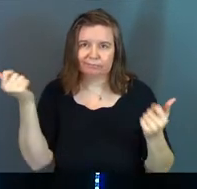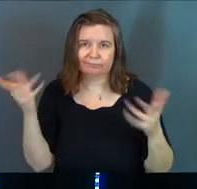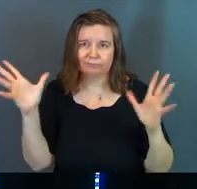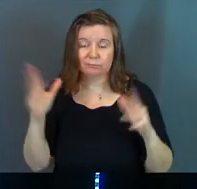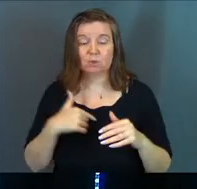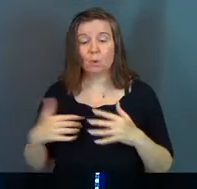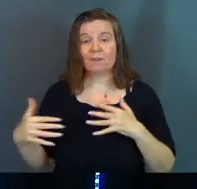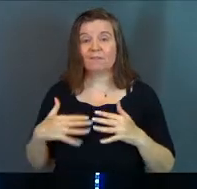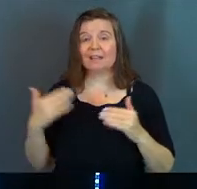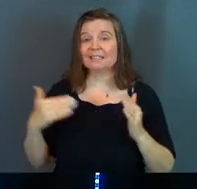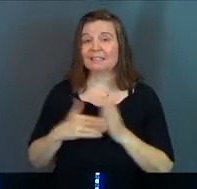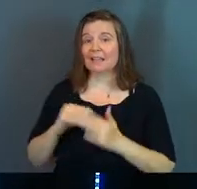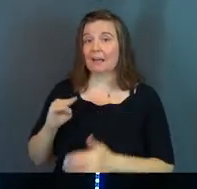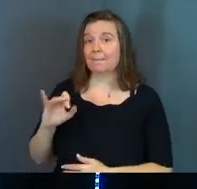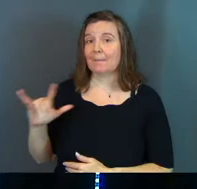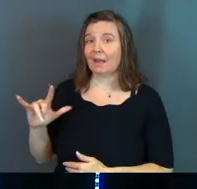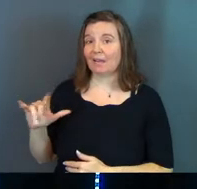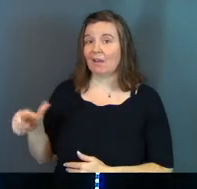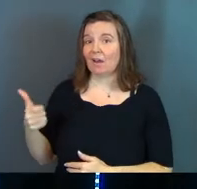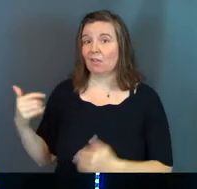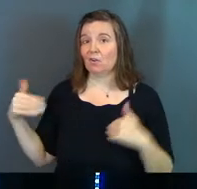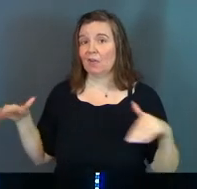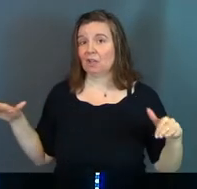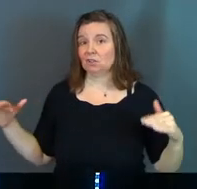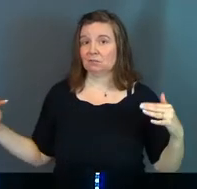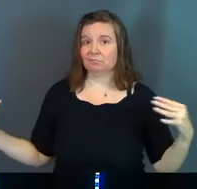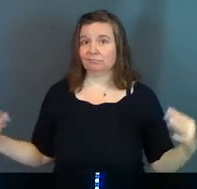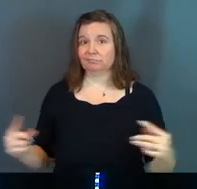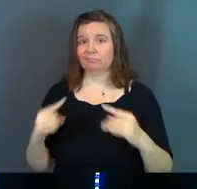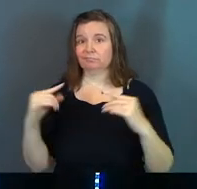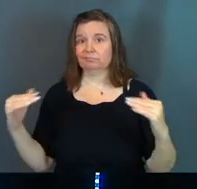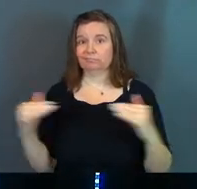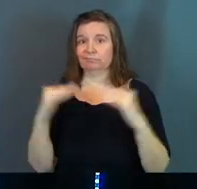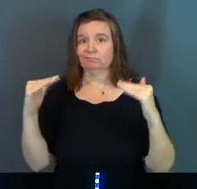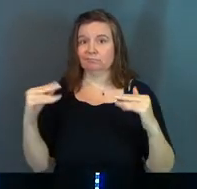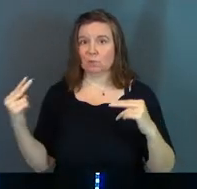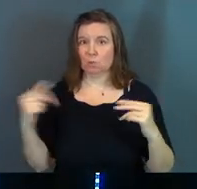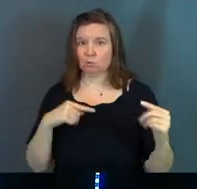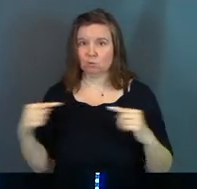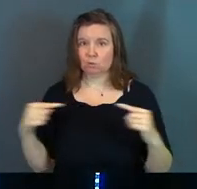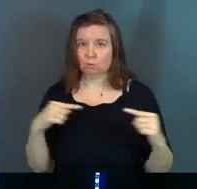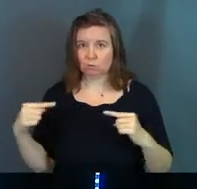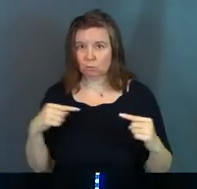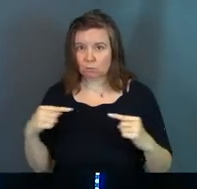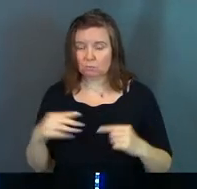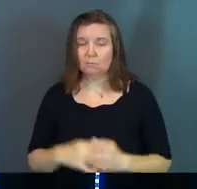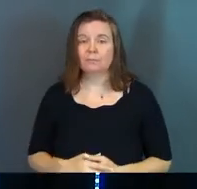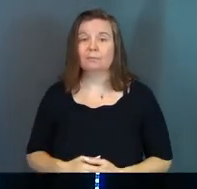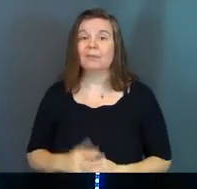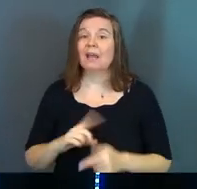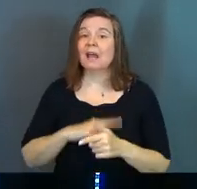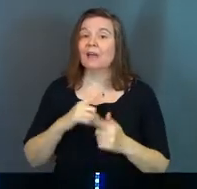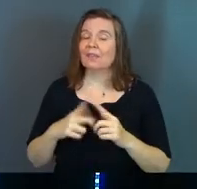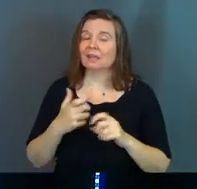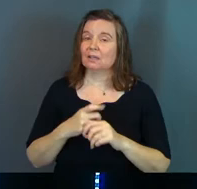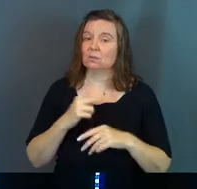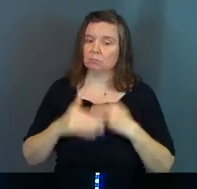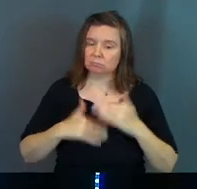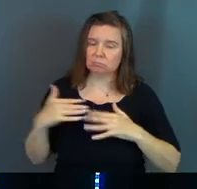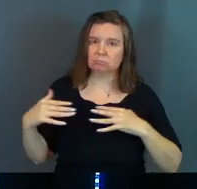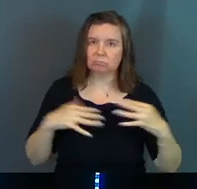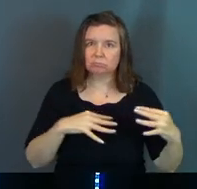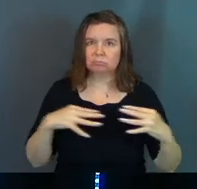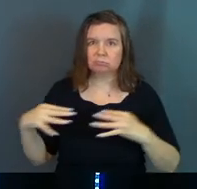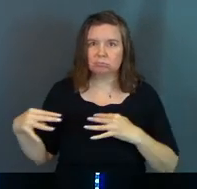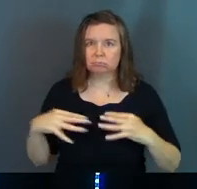So he fights against Michael. Those, those two are enemies. And it gets to a point